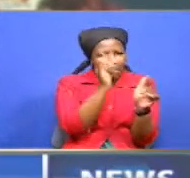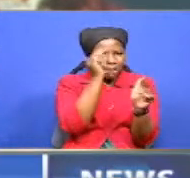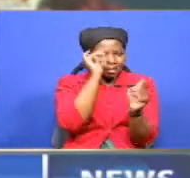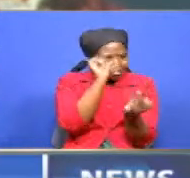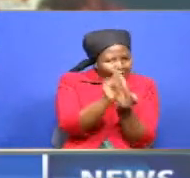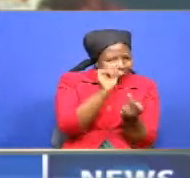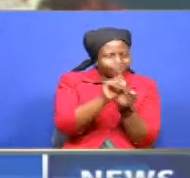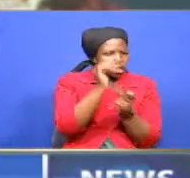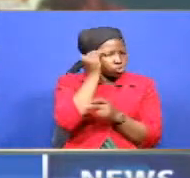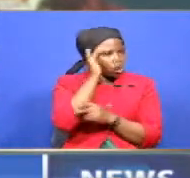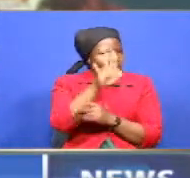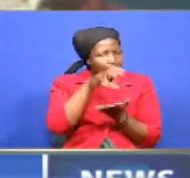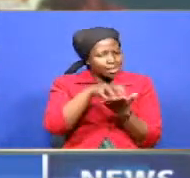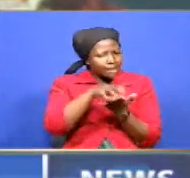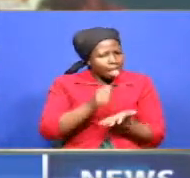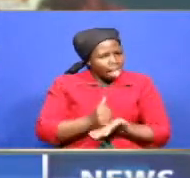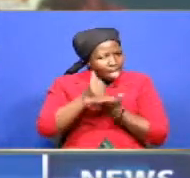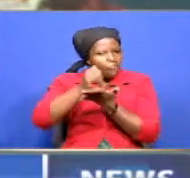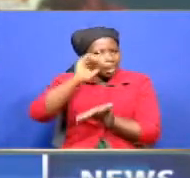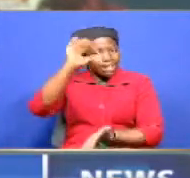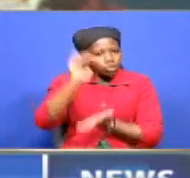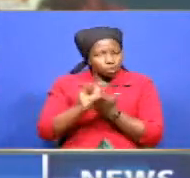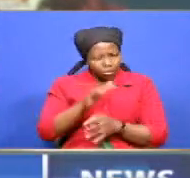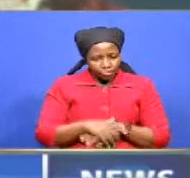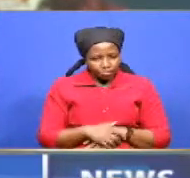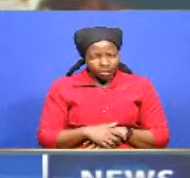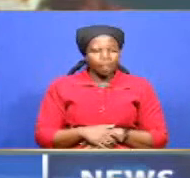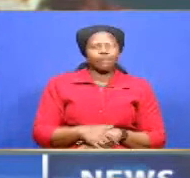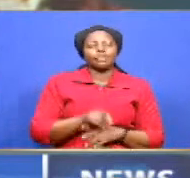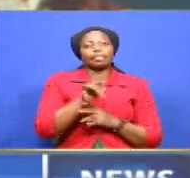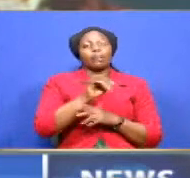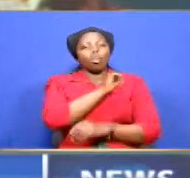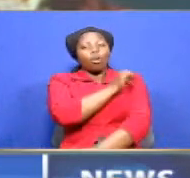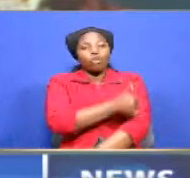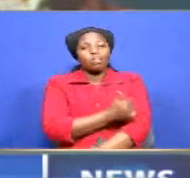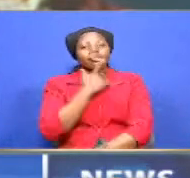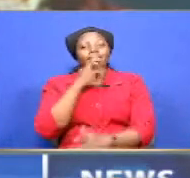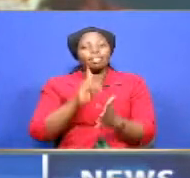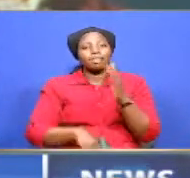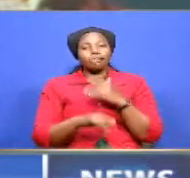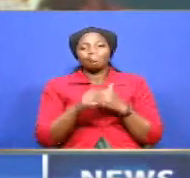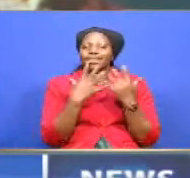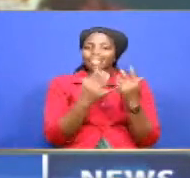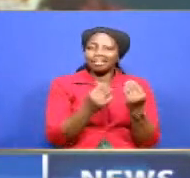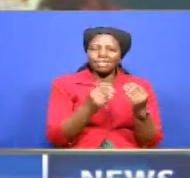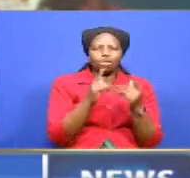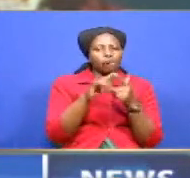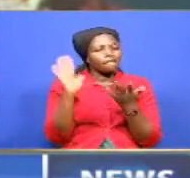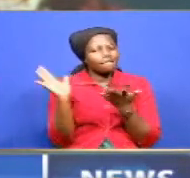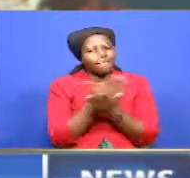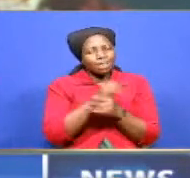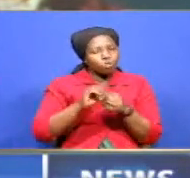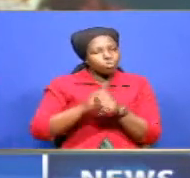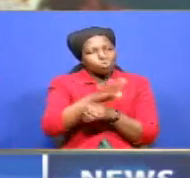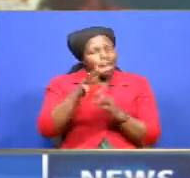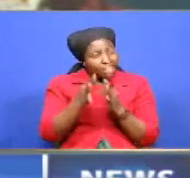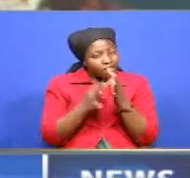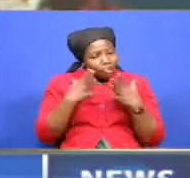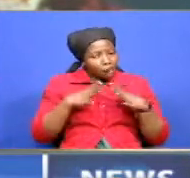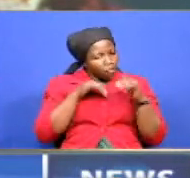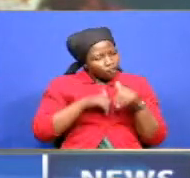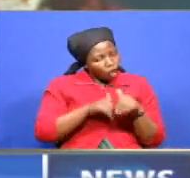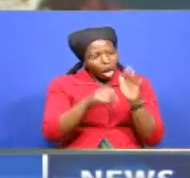and help flatten the curve. Now authorities maintain that it will be easy to fight the pandemic if people adhere to